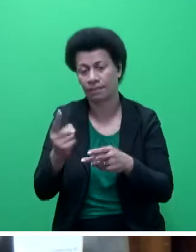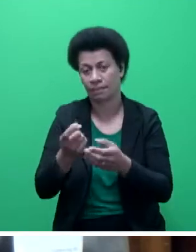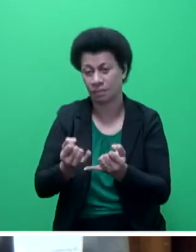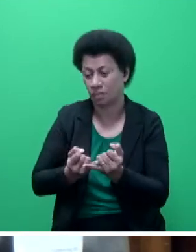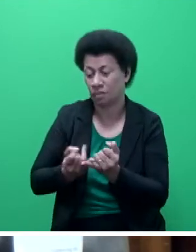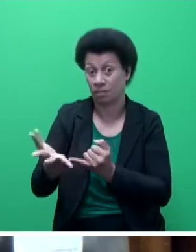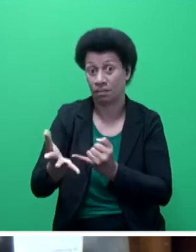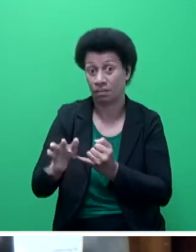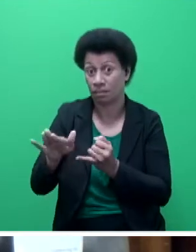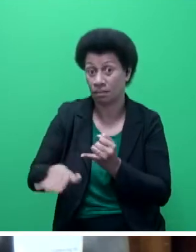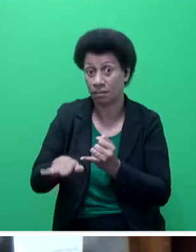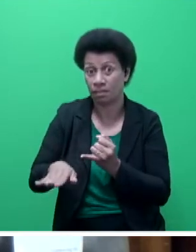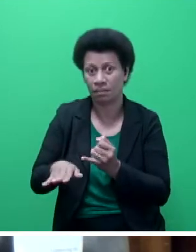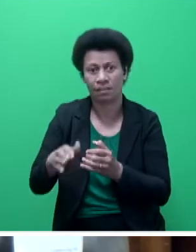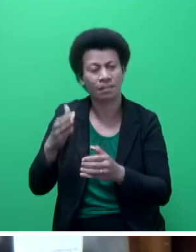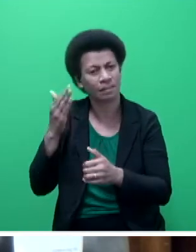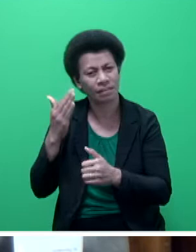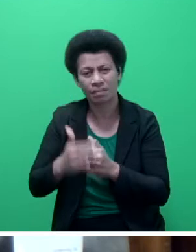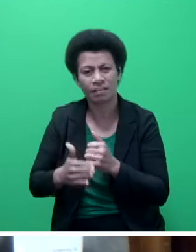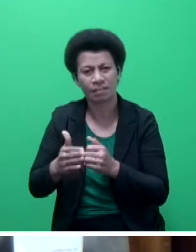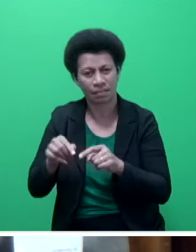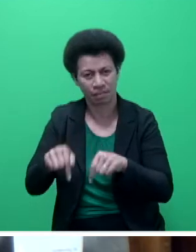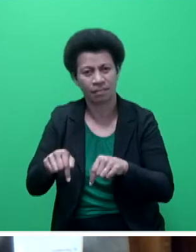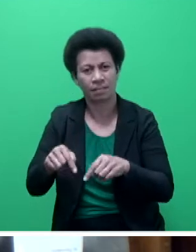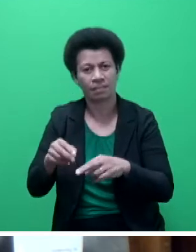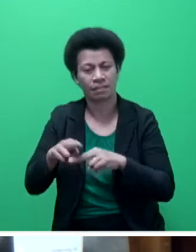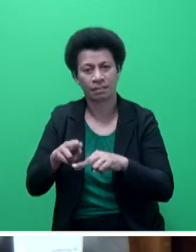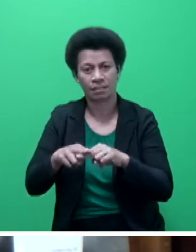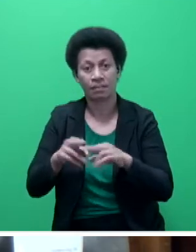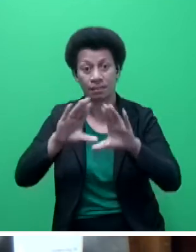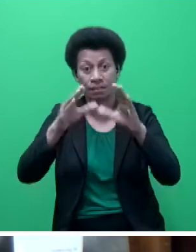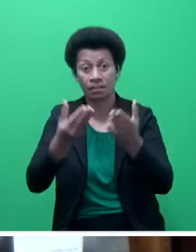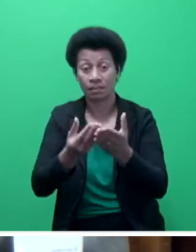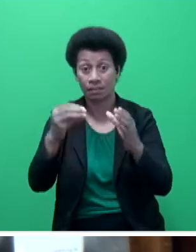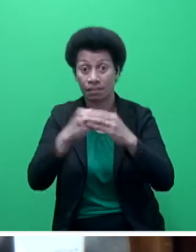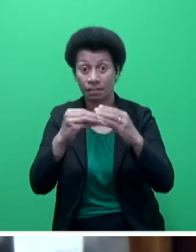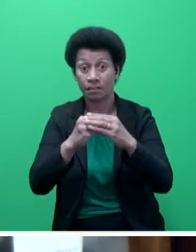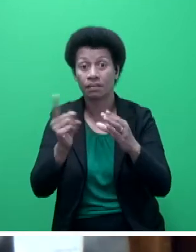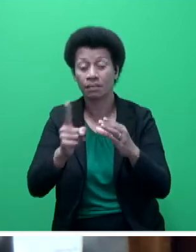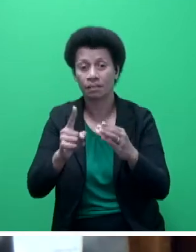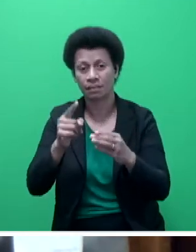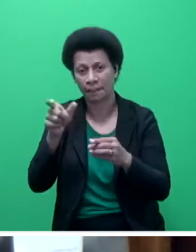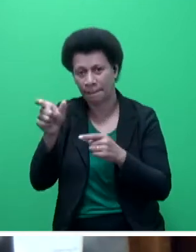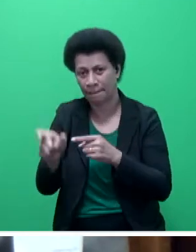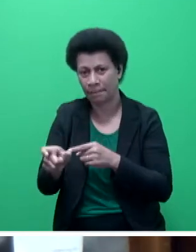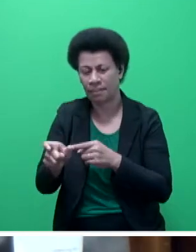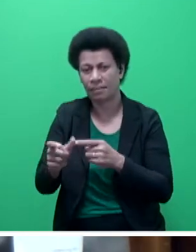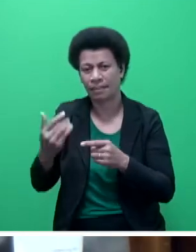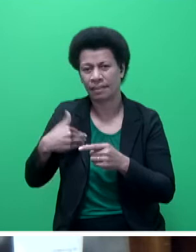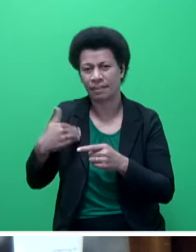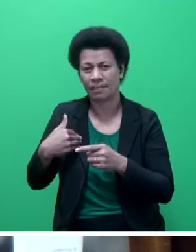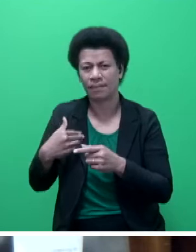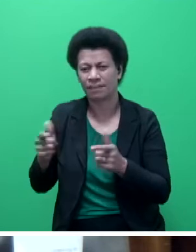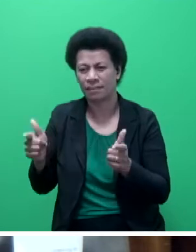is almost non-existent in Fiji. The World Bank defines extreme poverty as a person living on less than $1